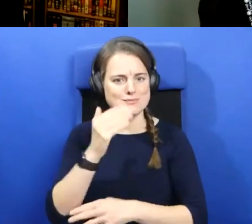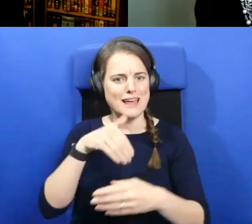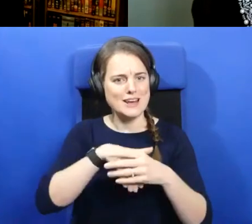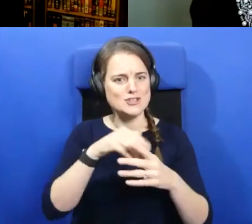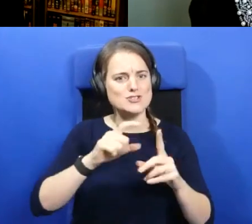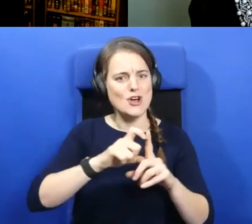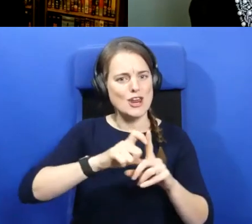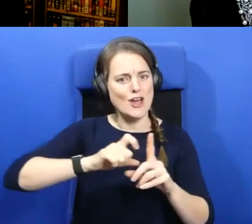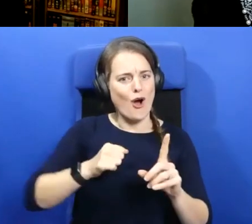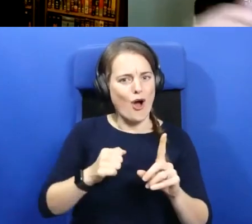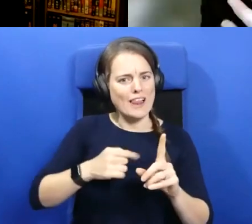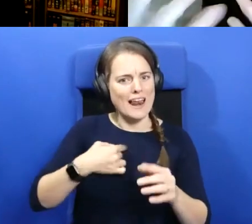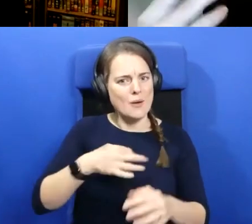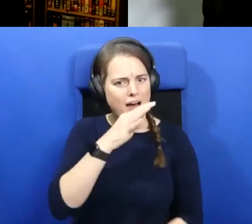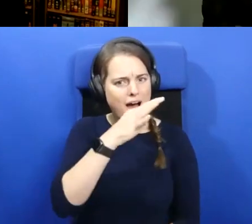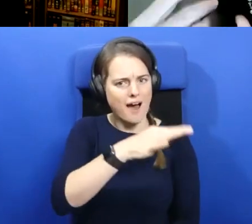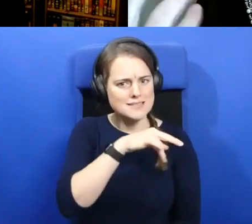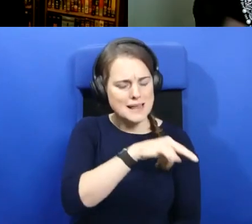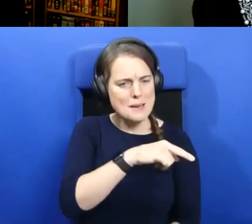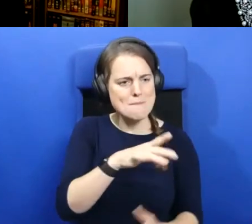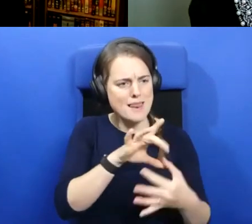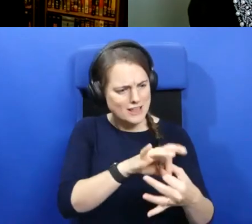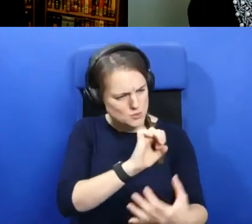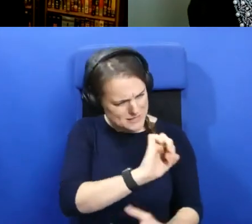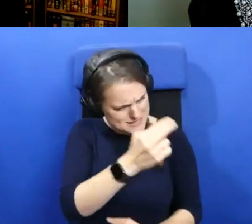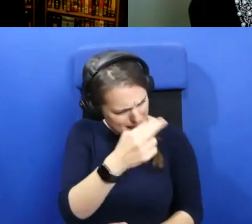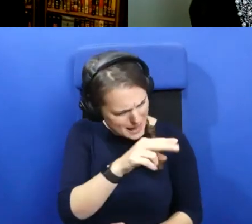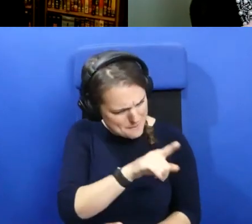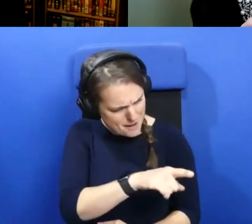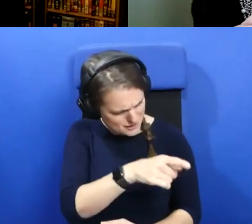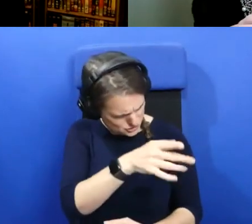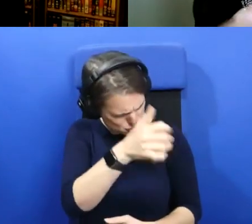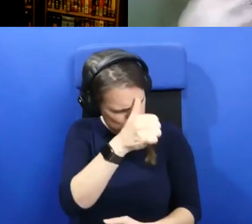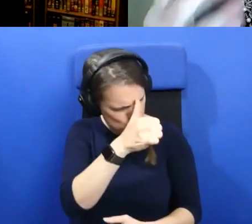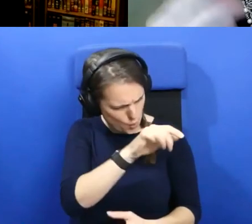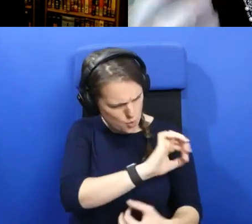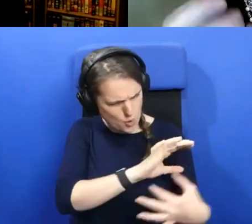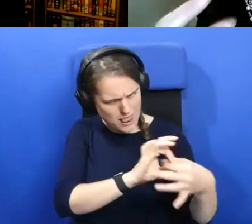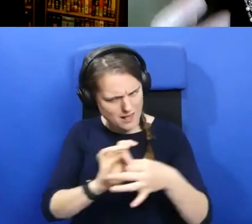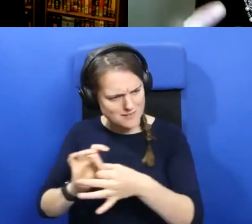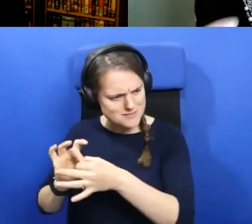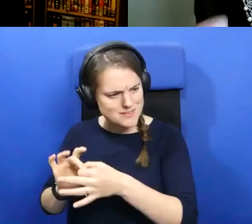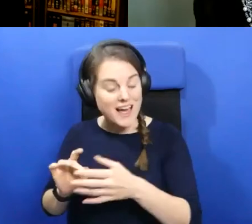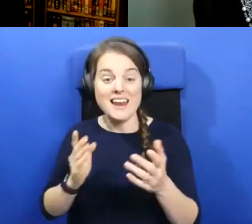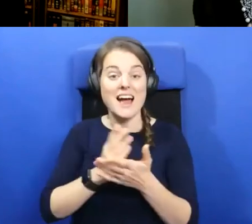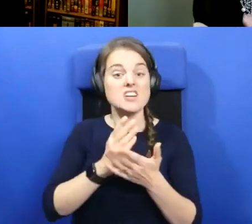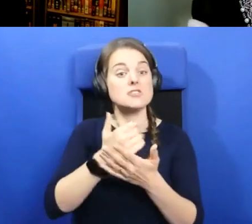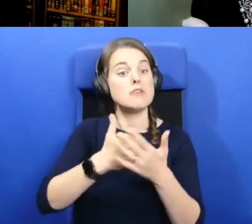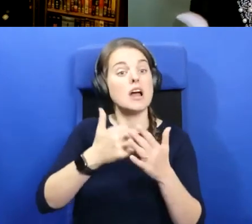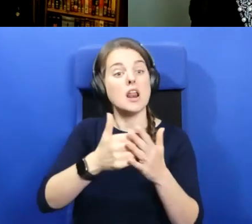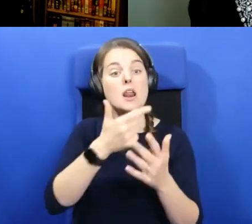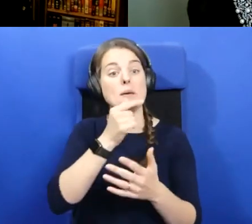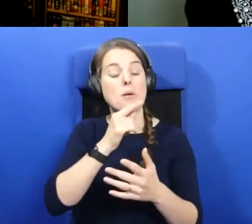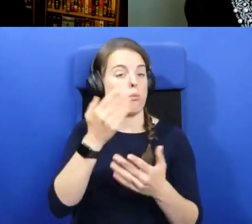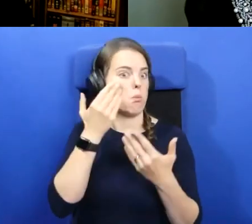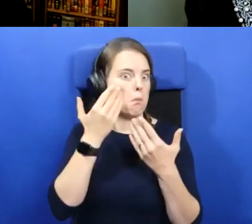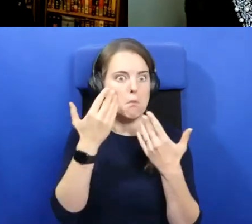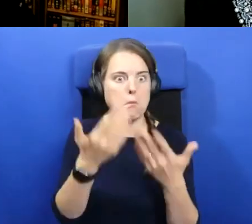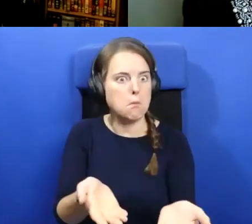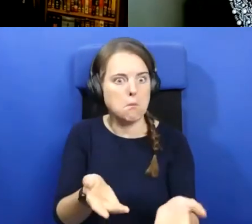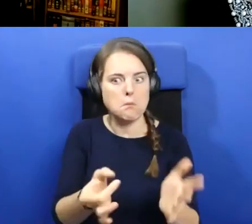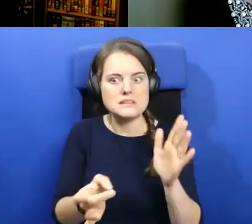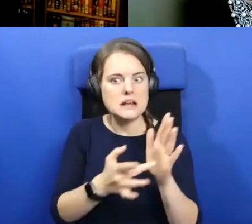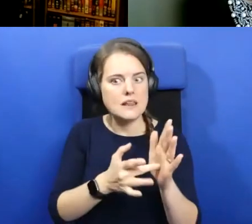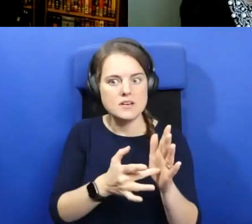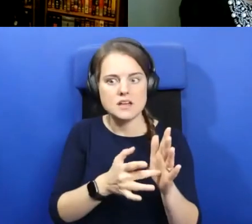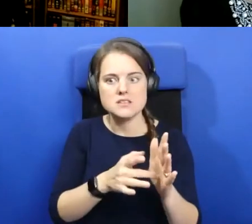asking him, you know, about his name and had he had he known. And, you often people aren't aware of the significance. So it's so important